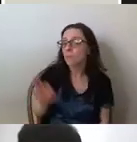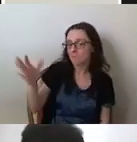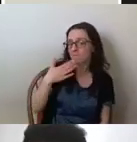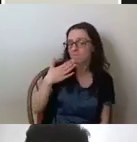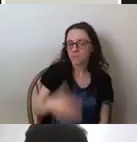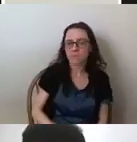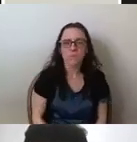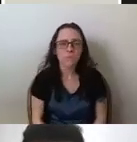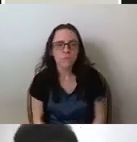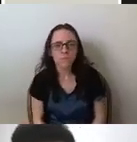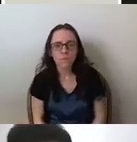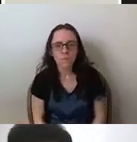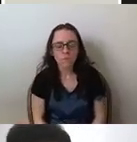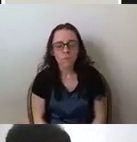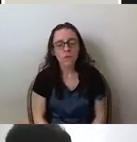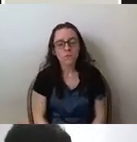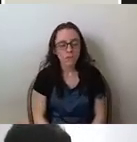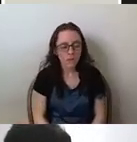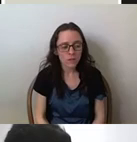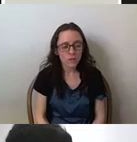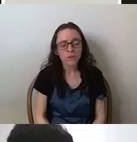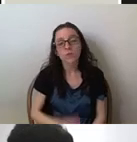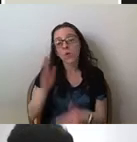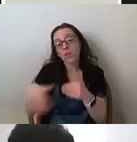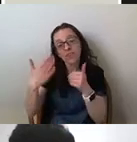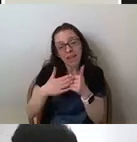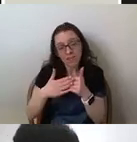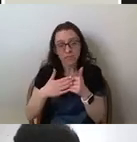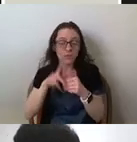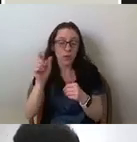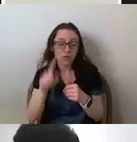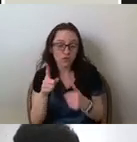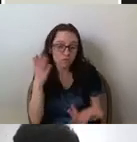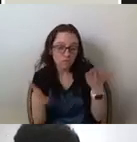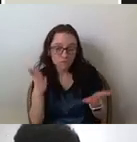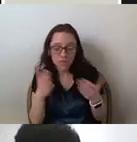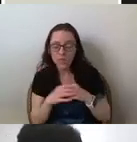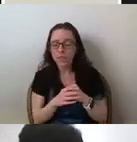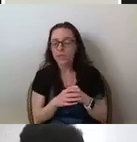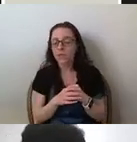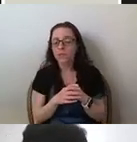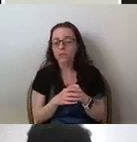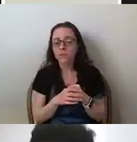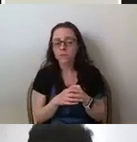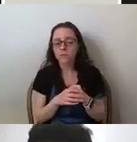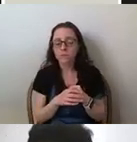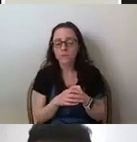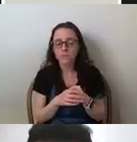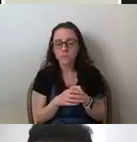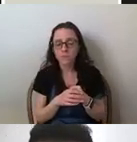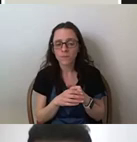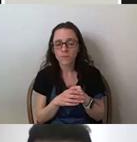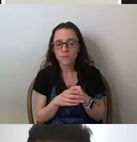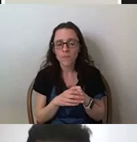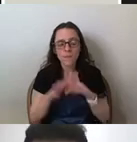Um, so sort of substantive question one, one may, one may go on to ask is, know, to what extent, um, are these sort of, uh, concerning